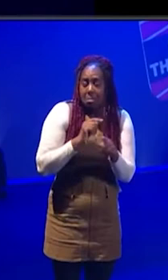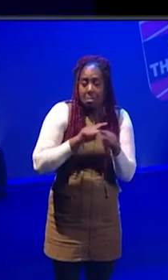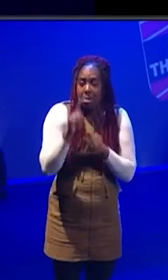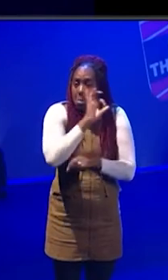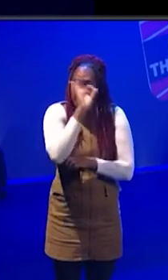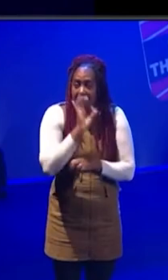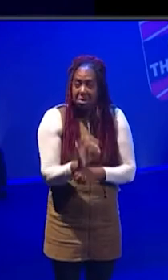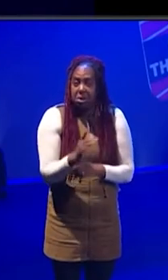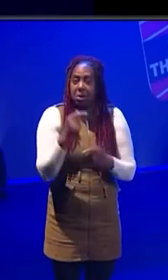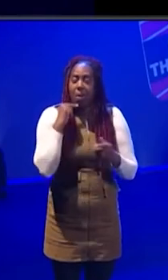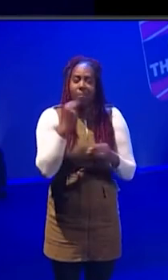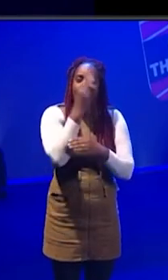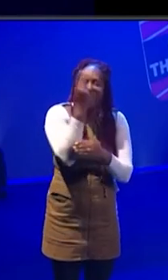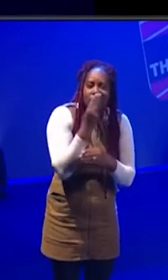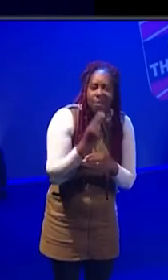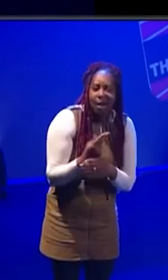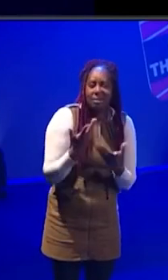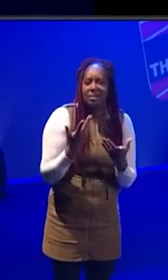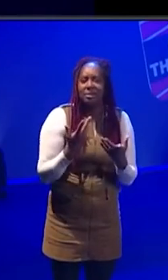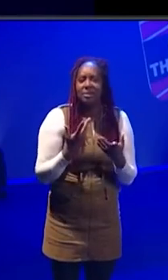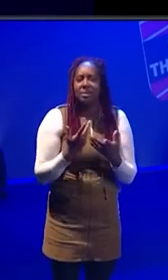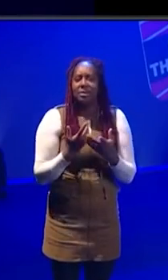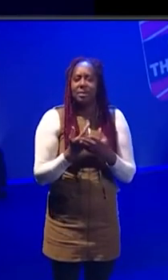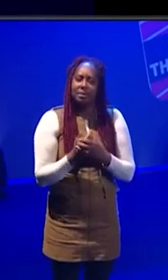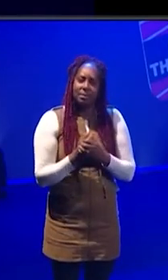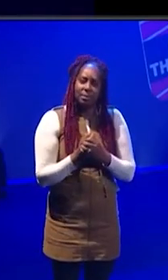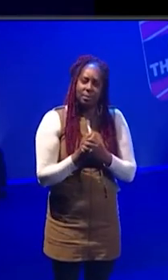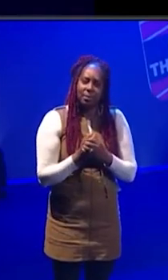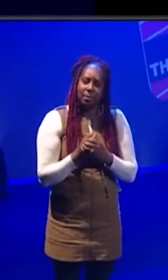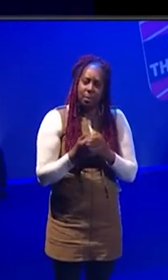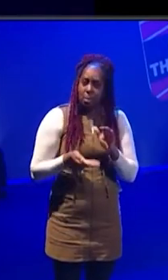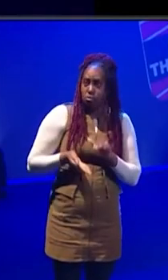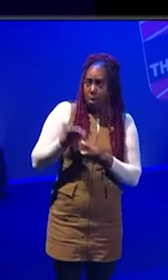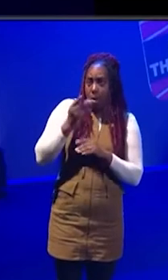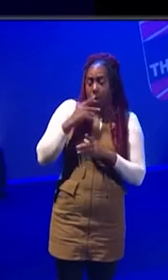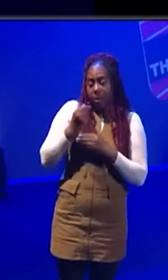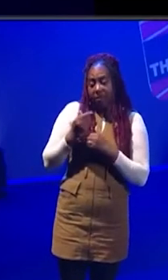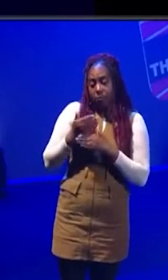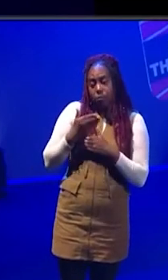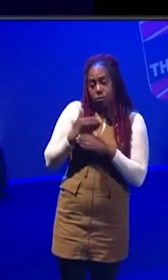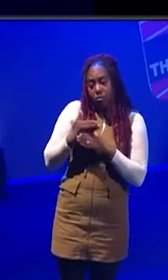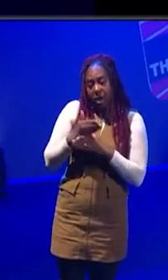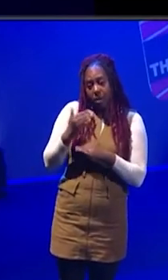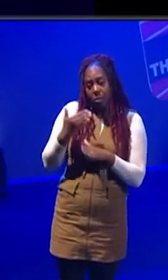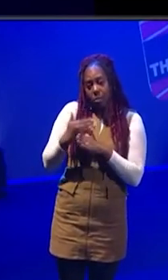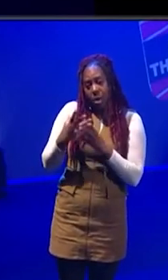designers and I think about colleagues who I've grown up with through my career who work now mainly in, mainly in Europe.